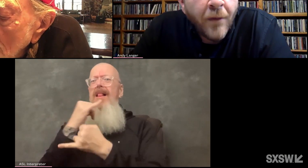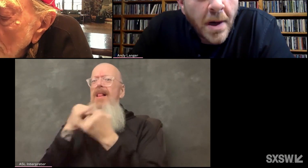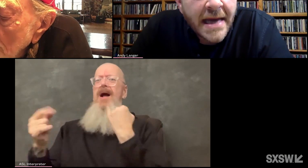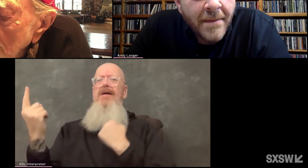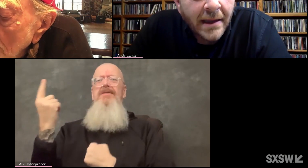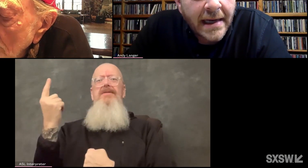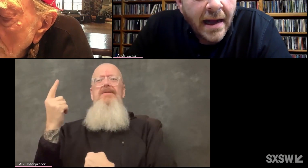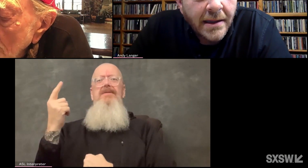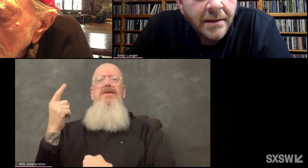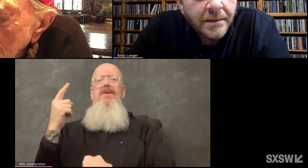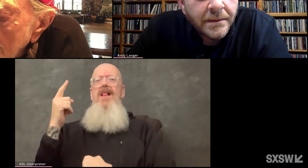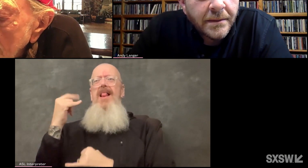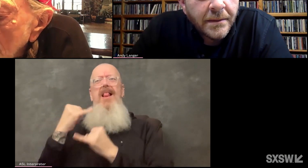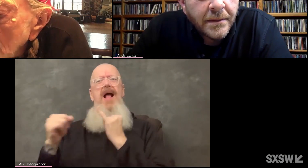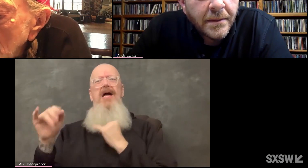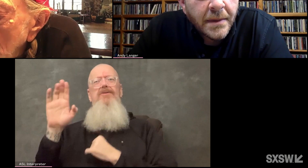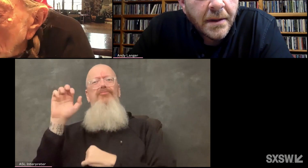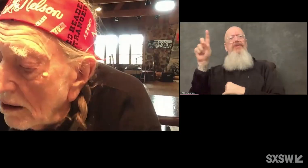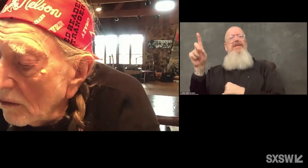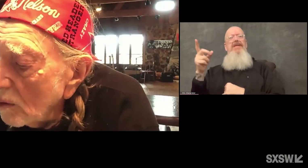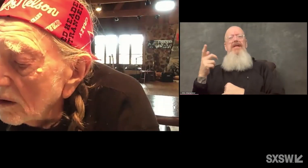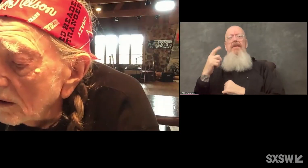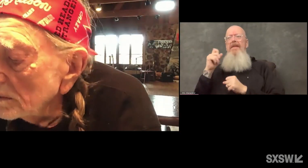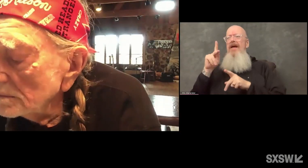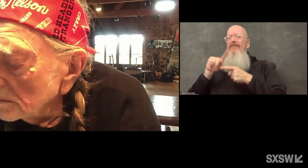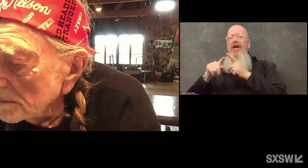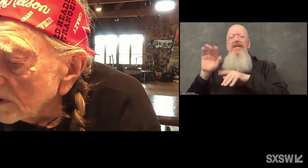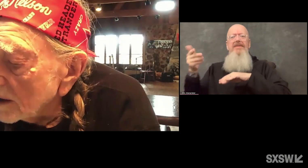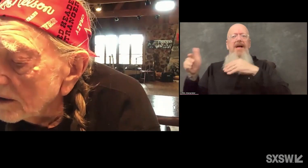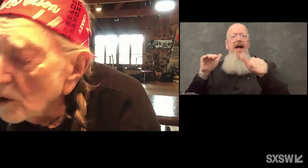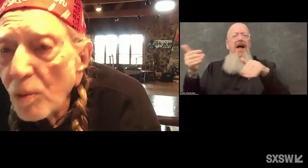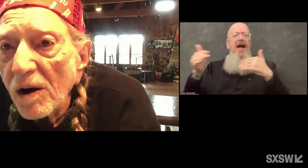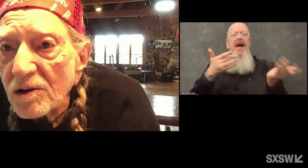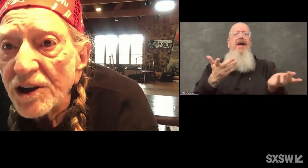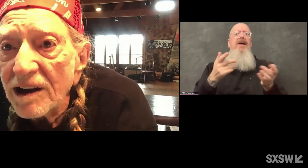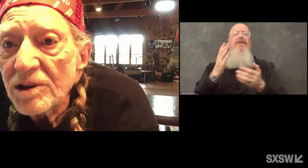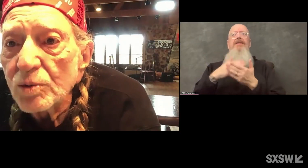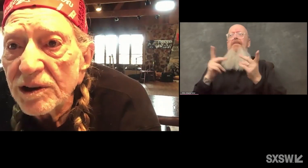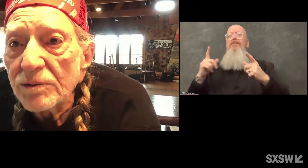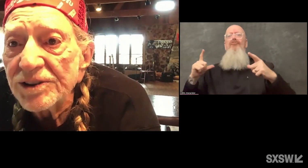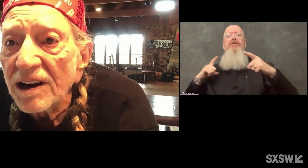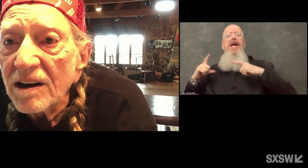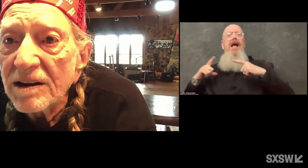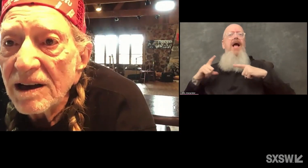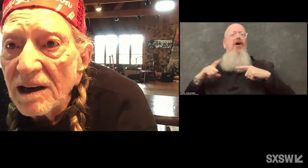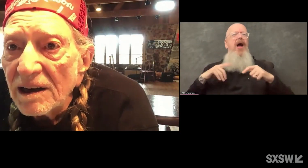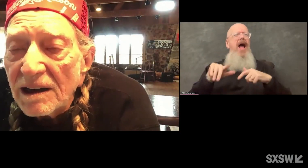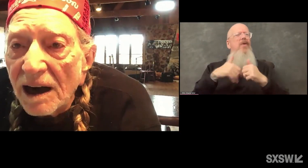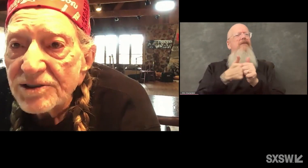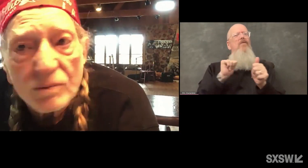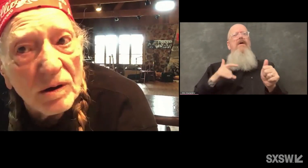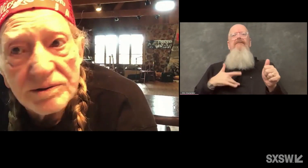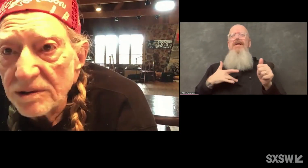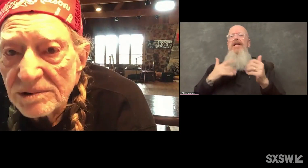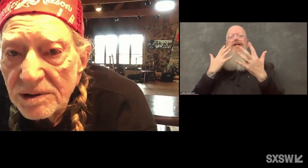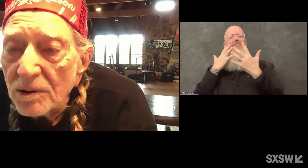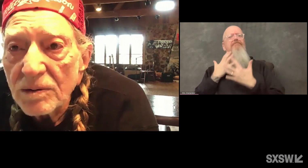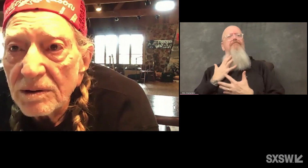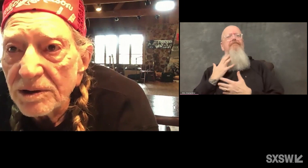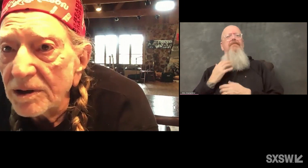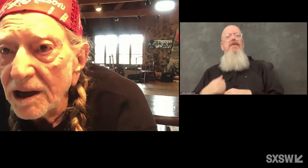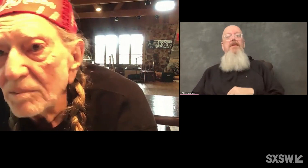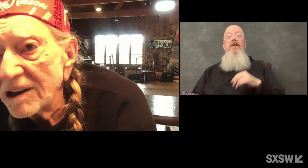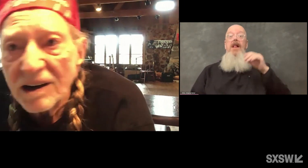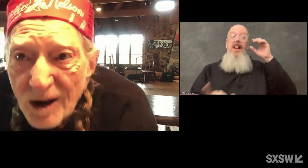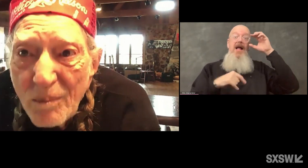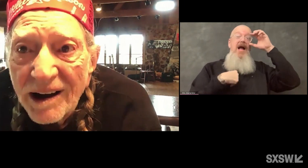How do you avoid that melancholy? Well, it's like I told Paul Simon when he retired. I said, well, you